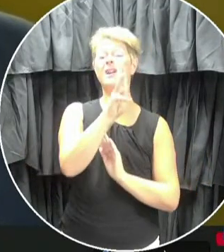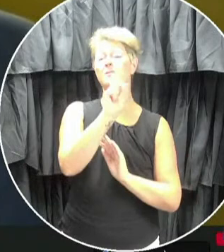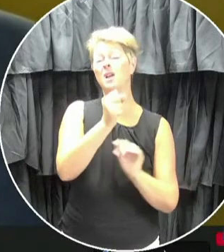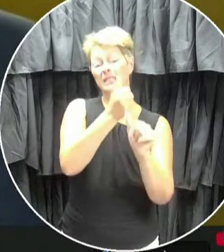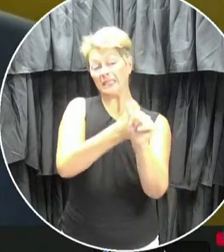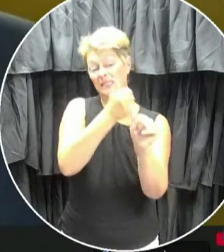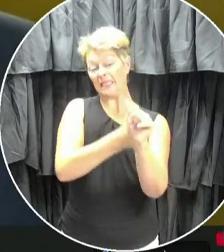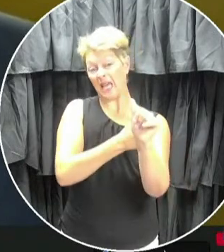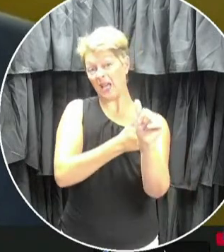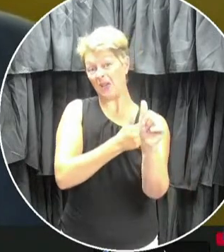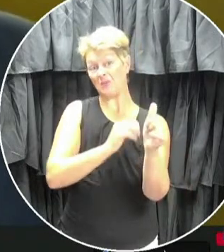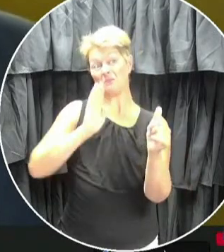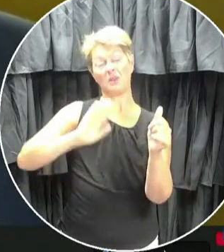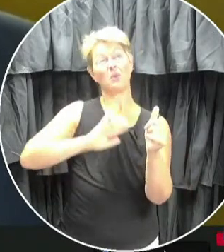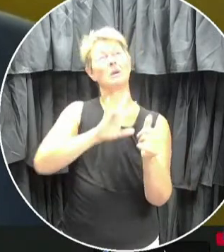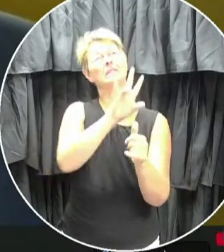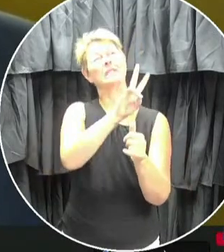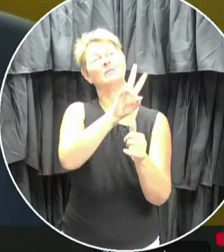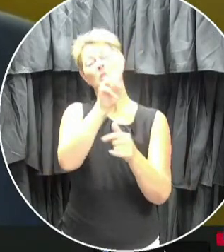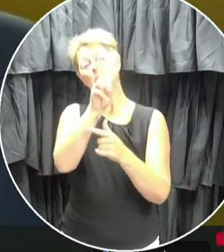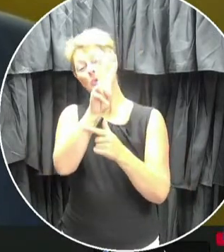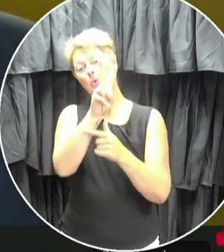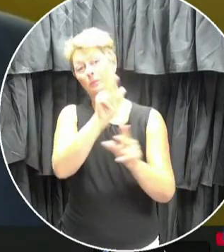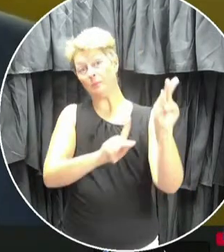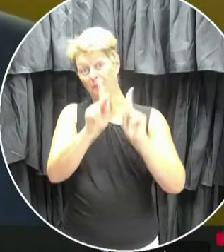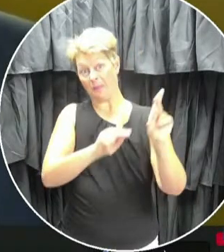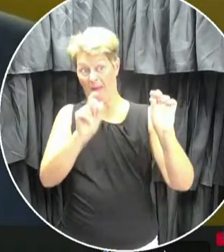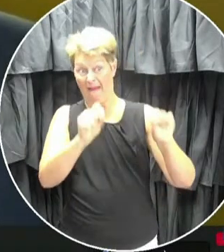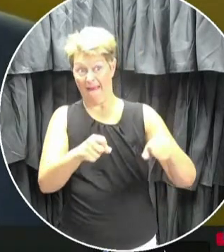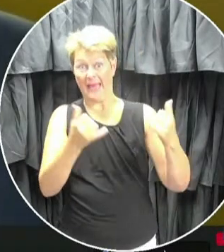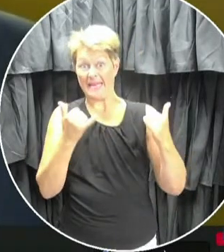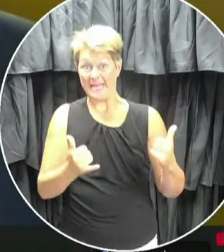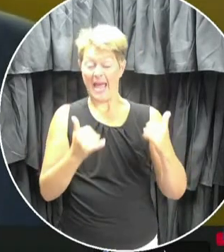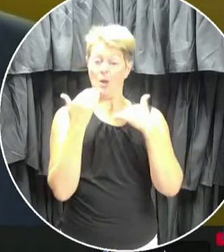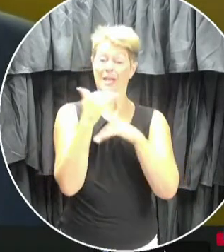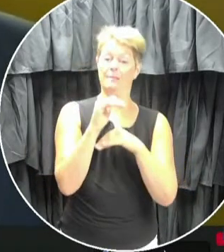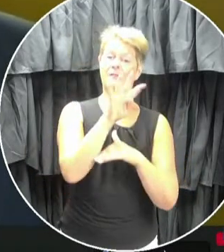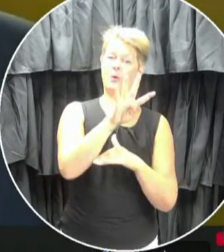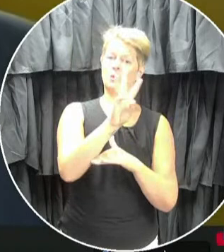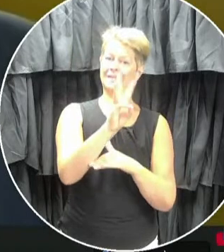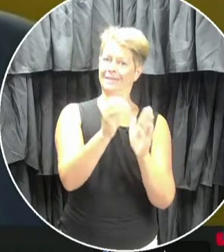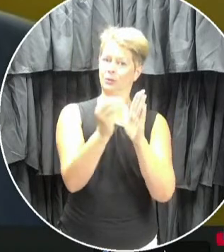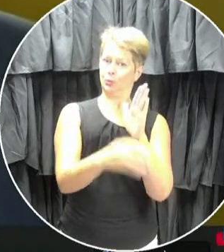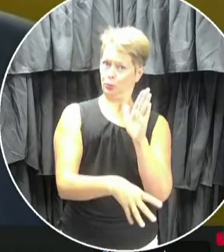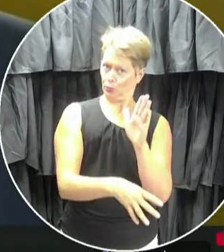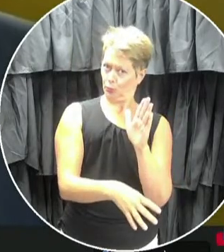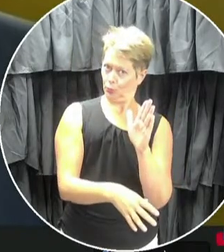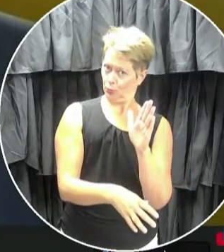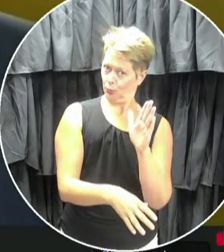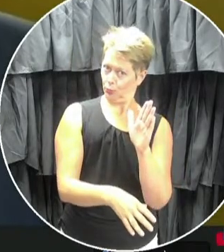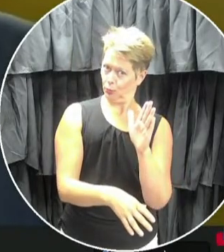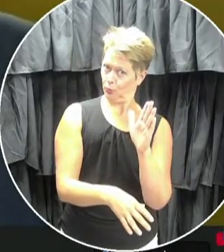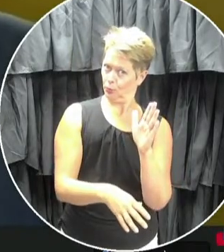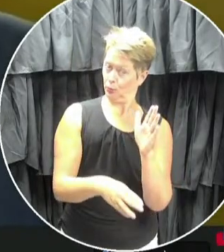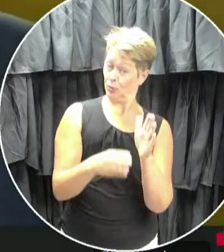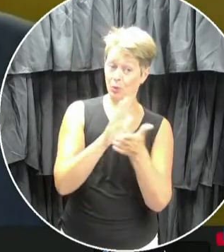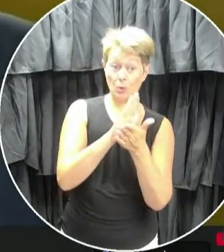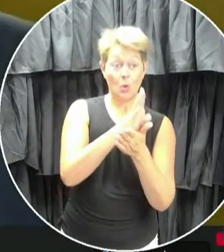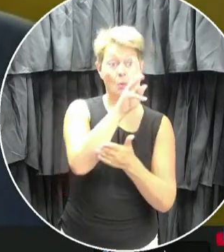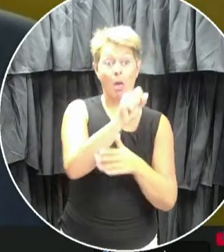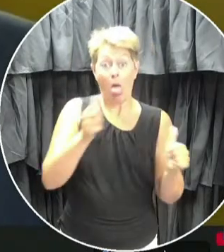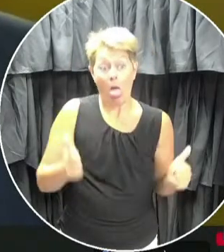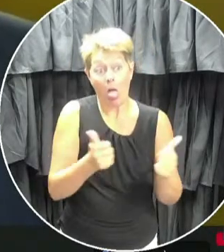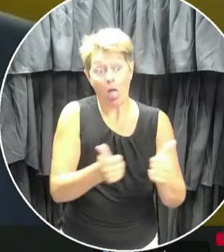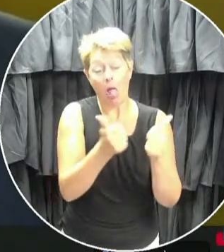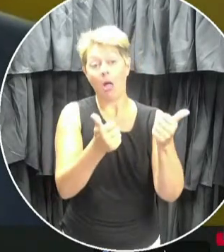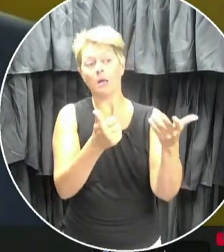72 passenger bus can now only carry 46 students. There are not enough available school buses to make